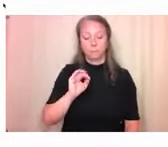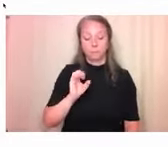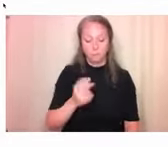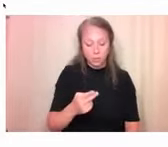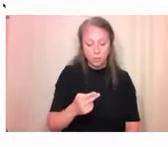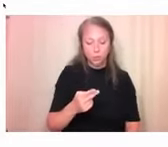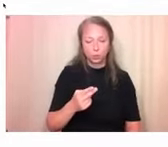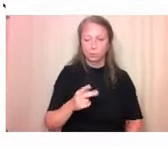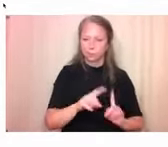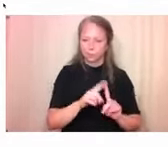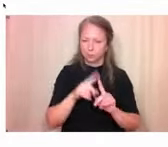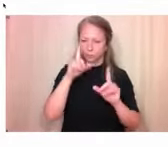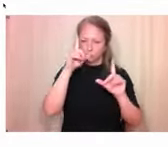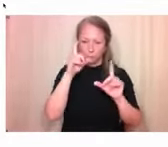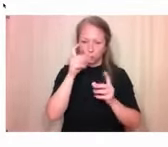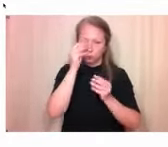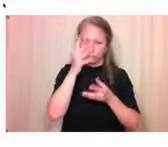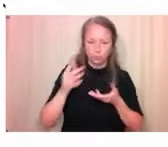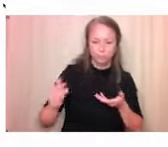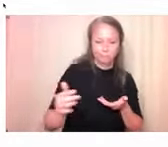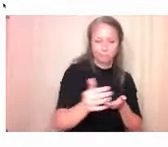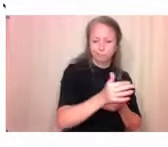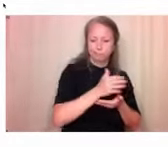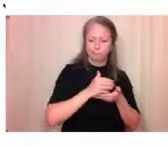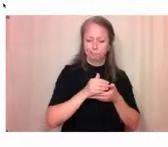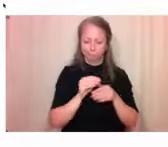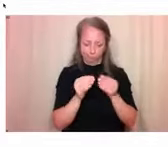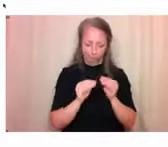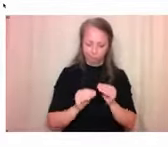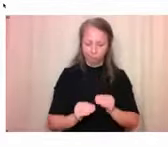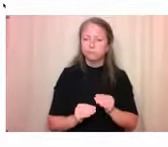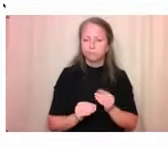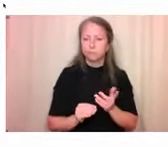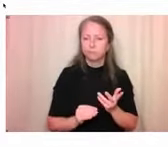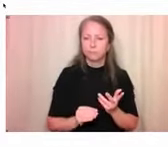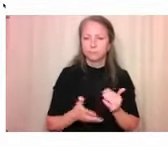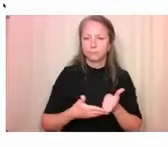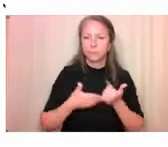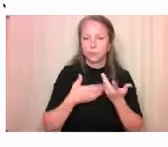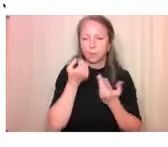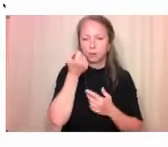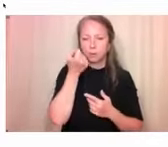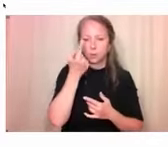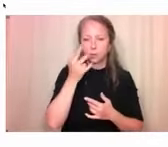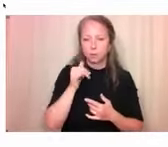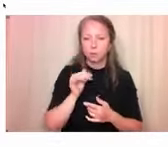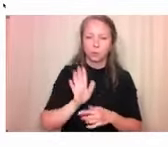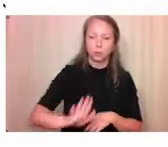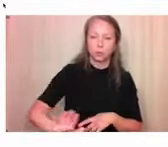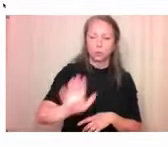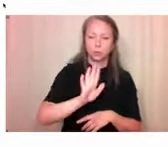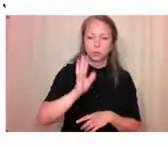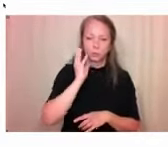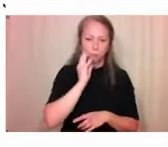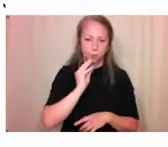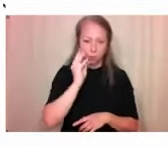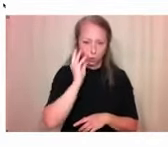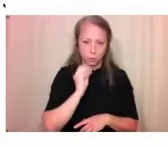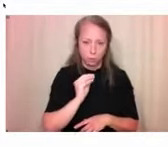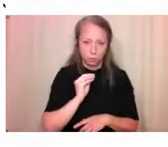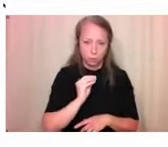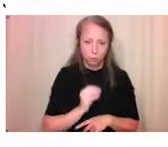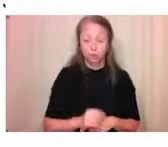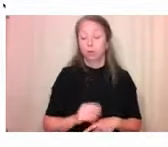with the built environment. So down the road we plan to analyze this data and to share our findings so that we can advocate for more accessible